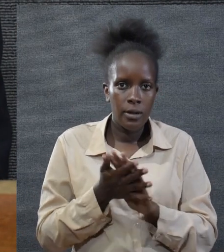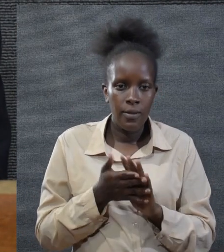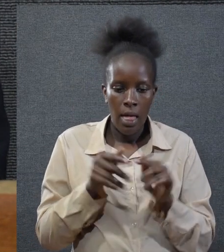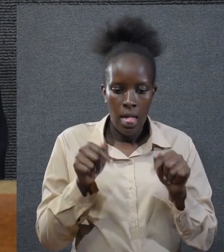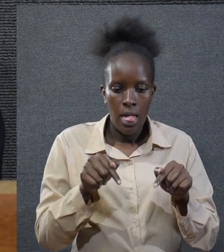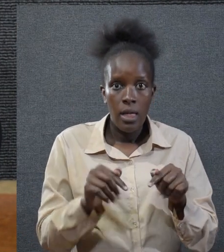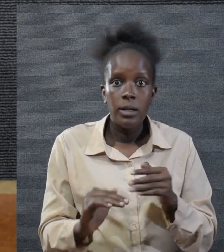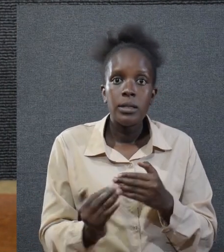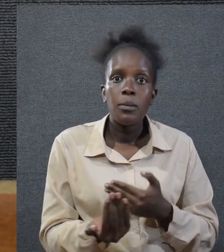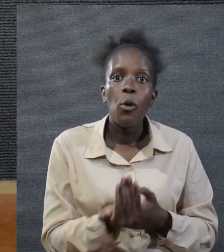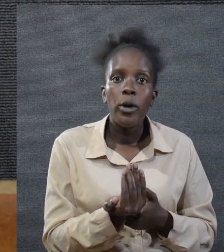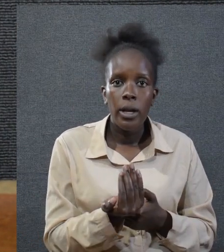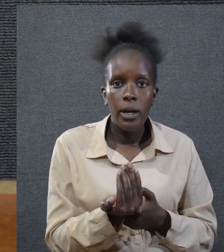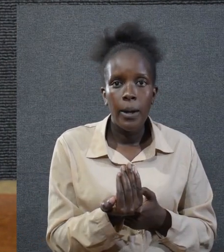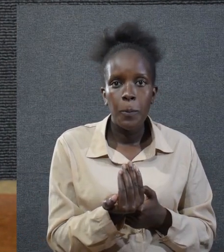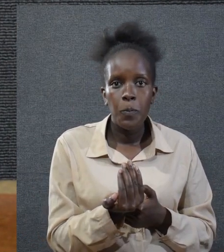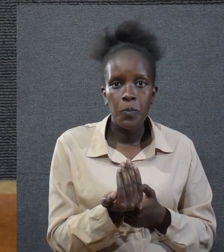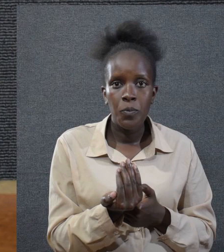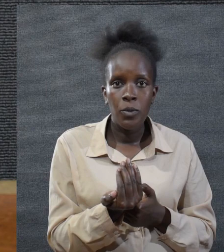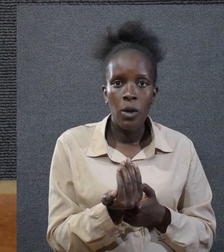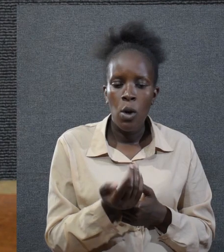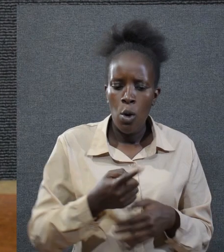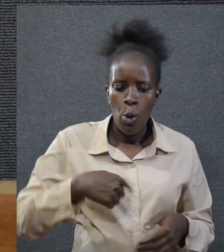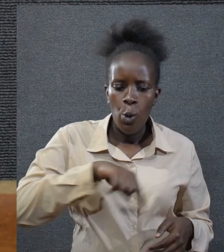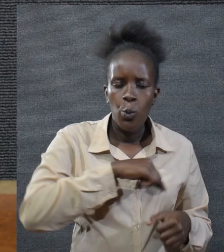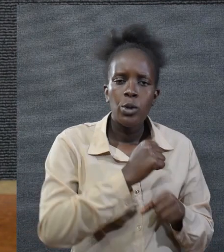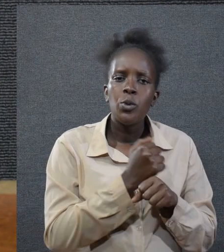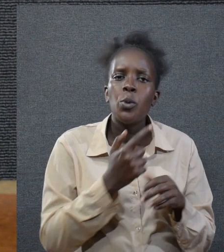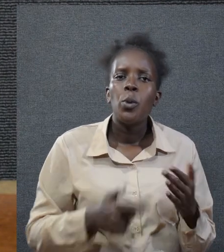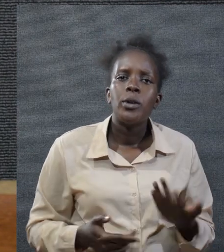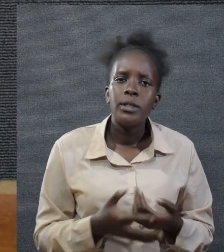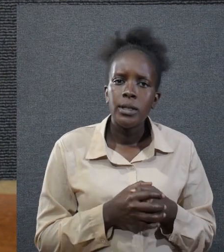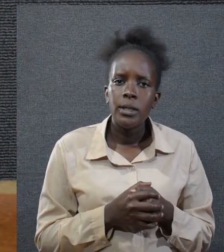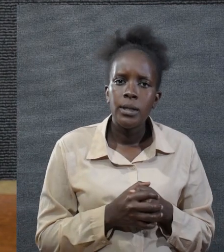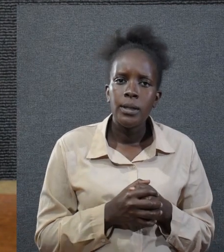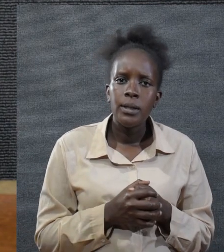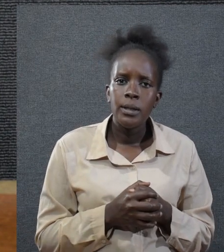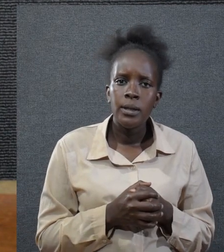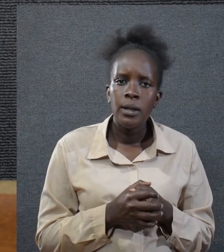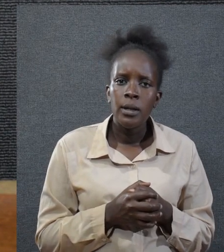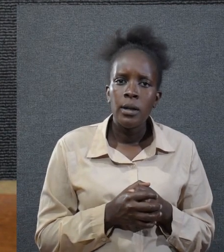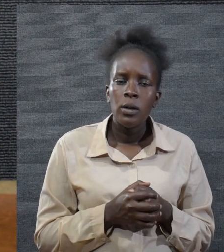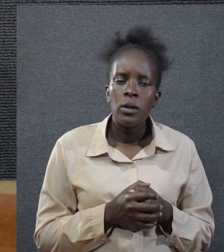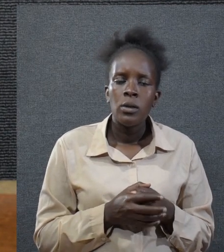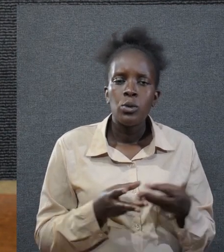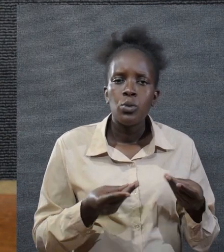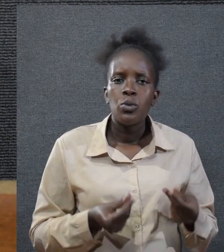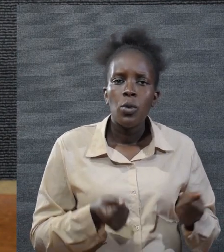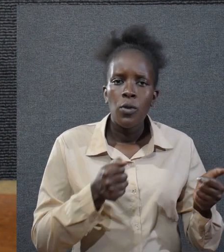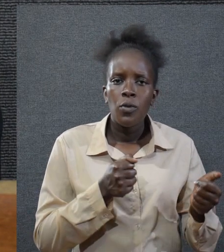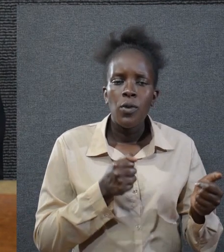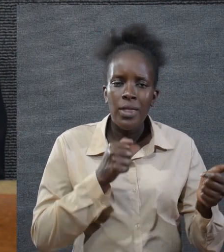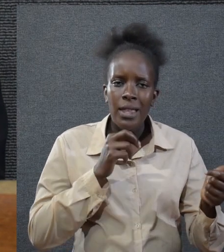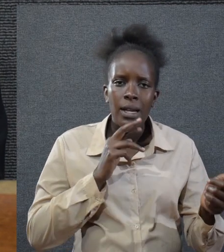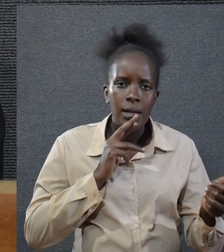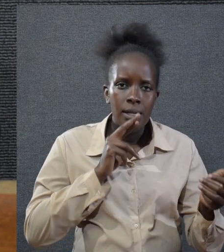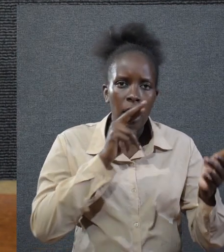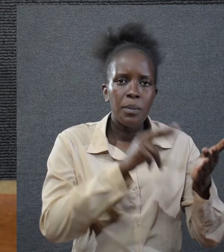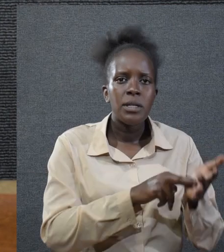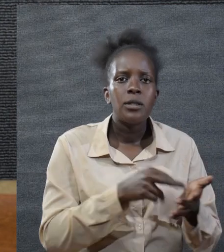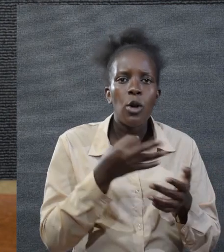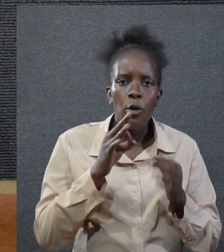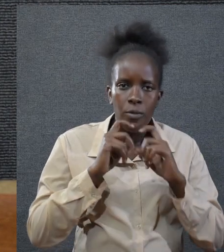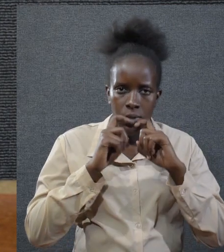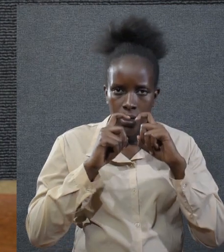and therefore this morning what do we do dealing with the